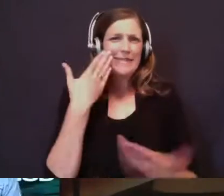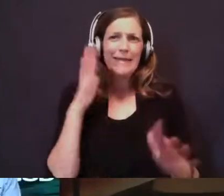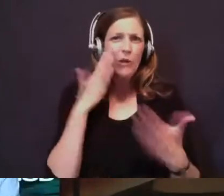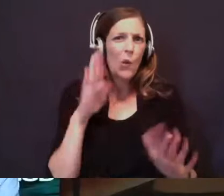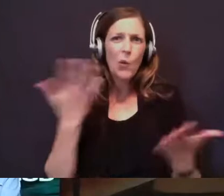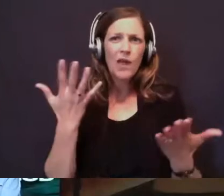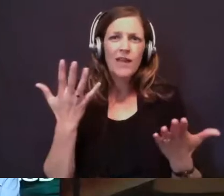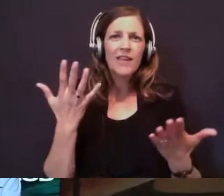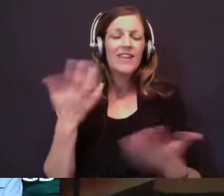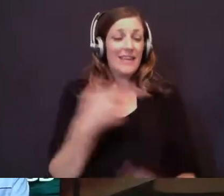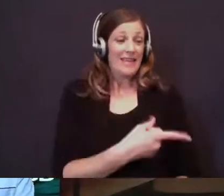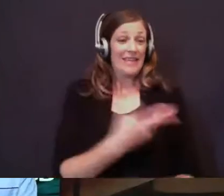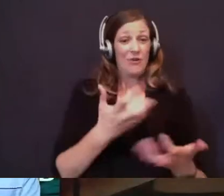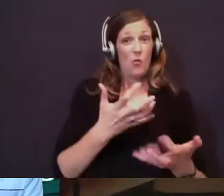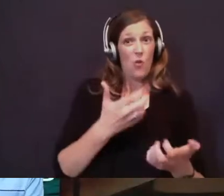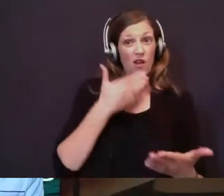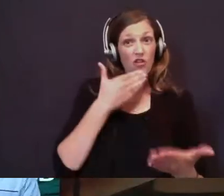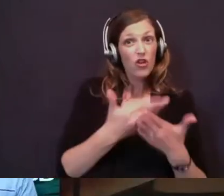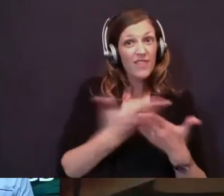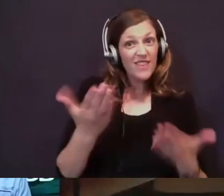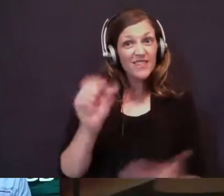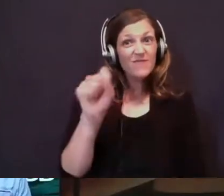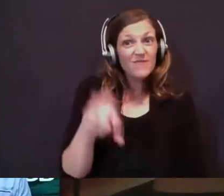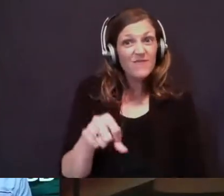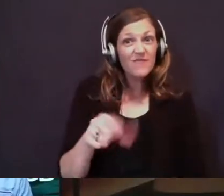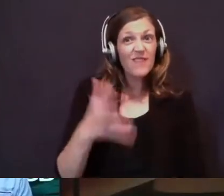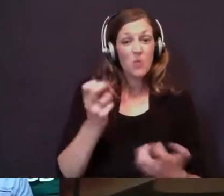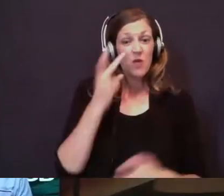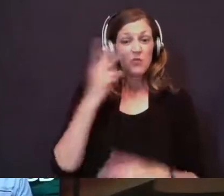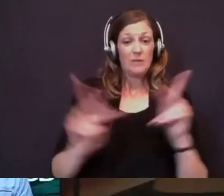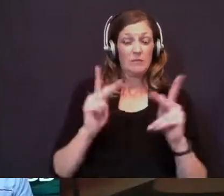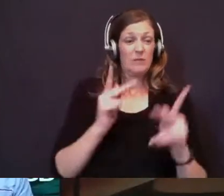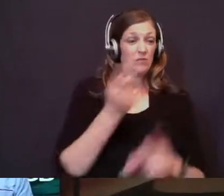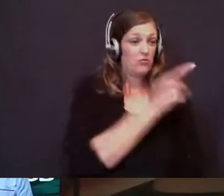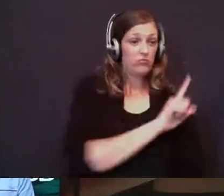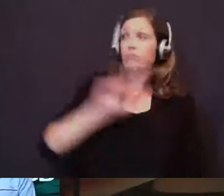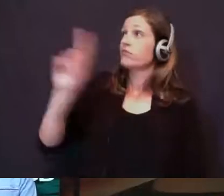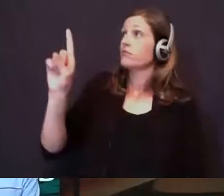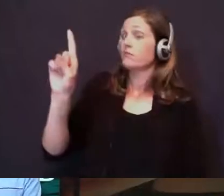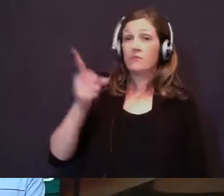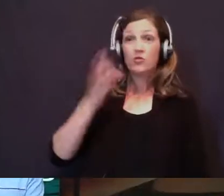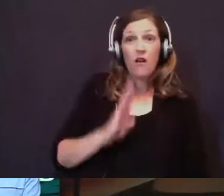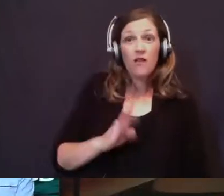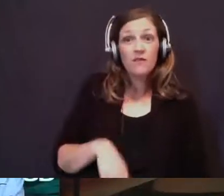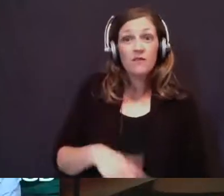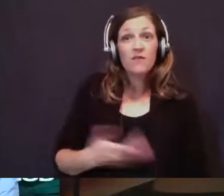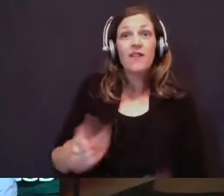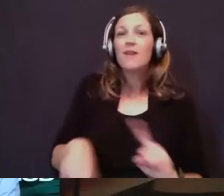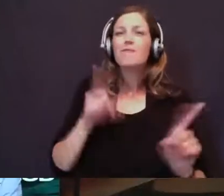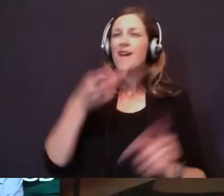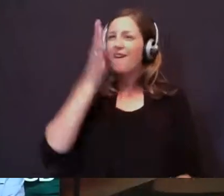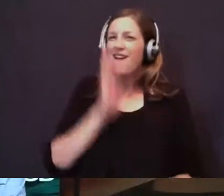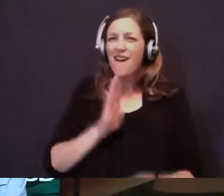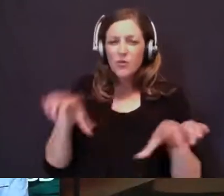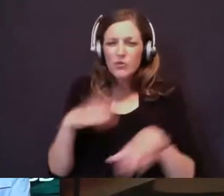wanted, again, was a good thing. He wanted to see God's people turn back to him. But God was working something